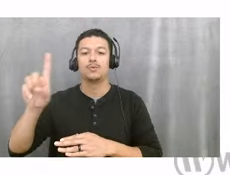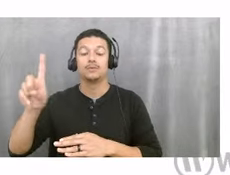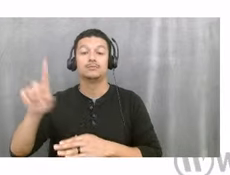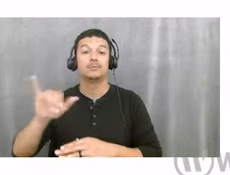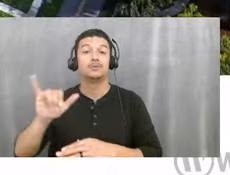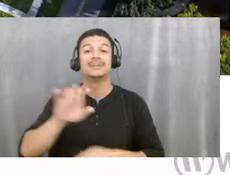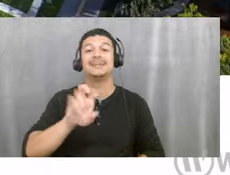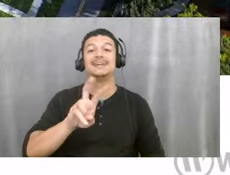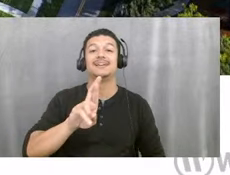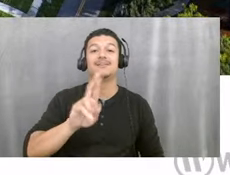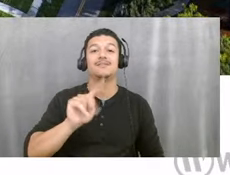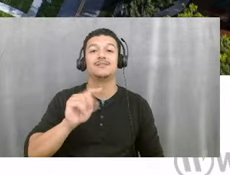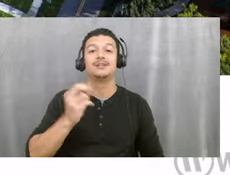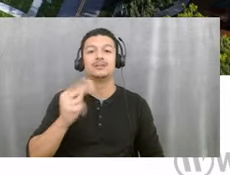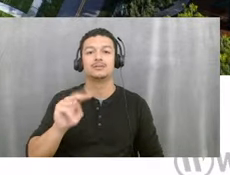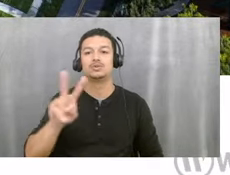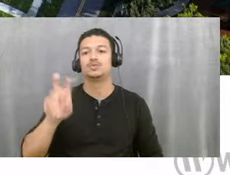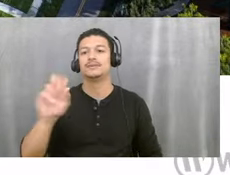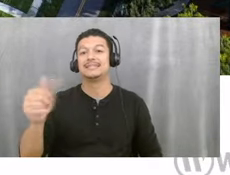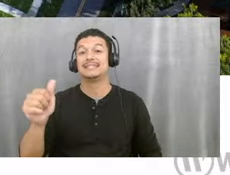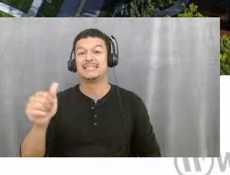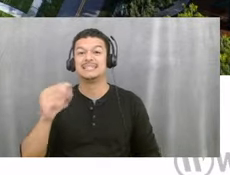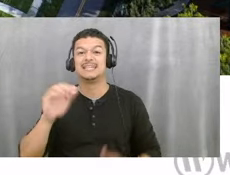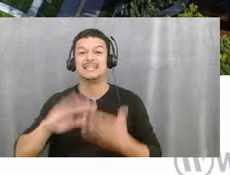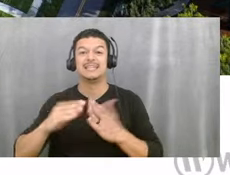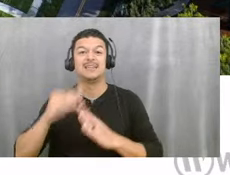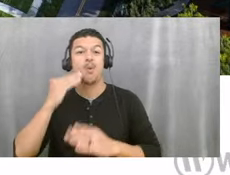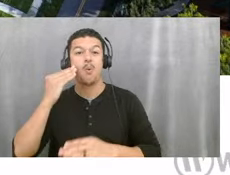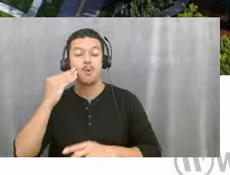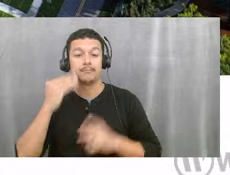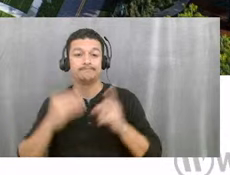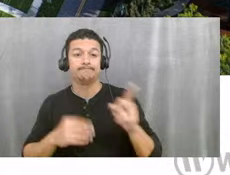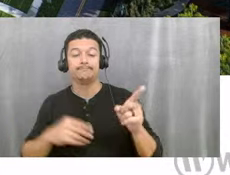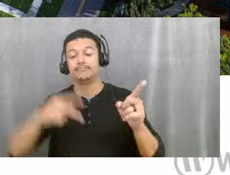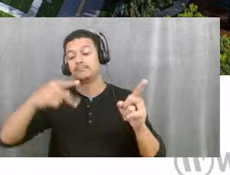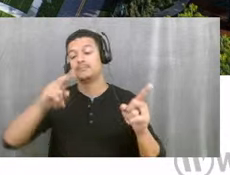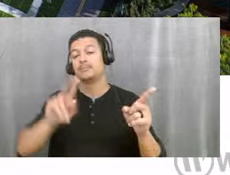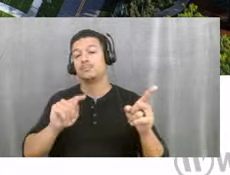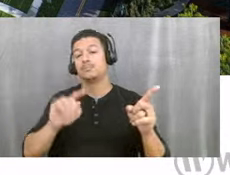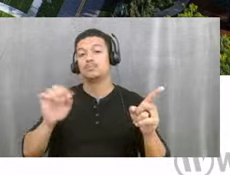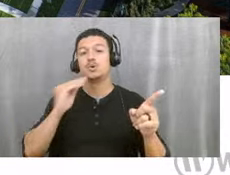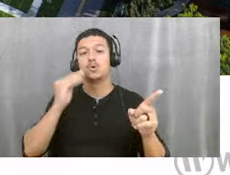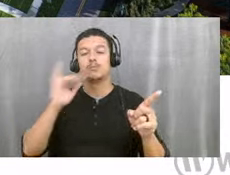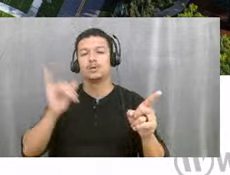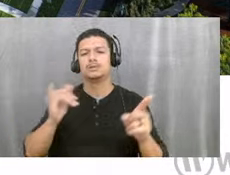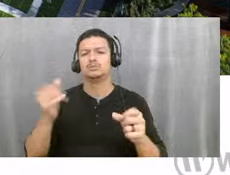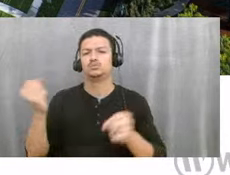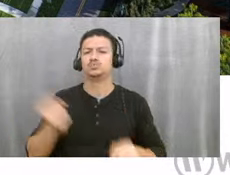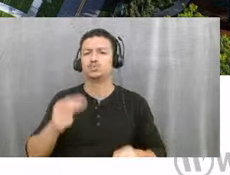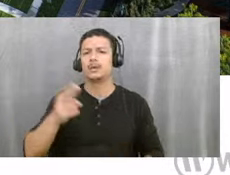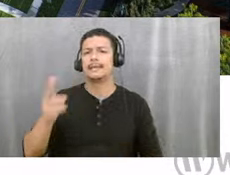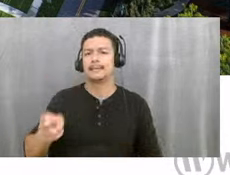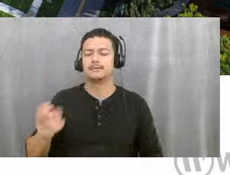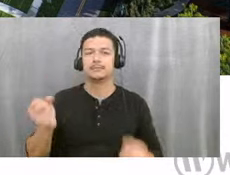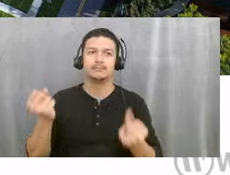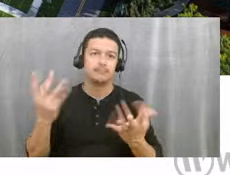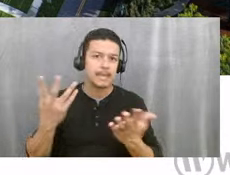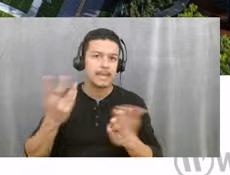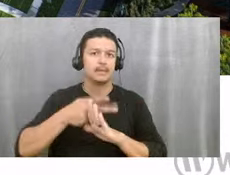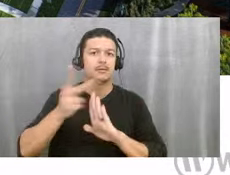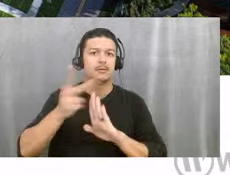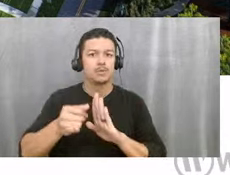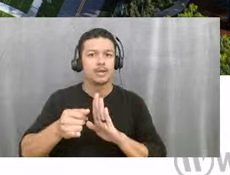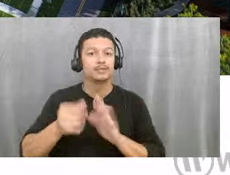in central Palm Beach County. But Pulte Homes also has a strong history and a lot of projects with affordable housing